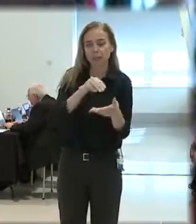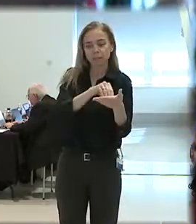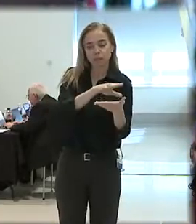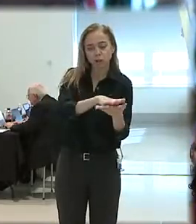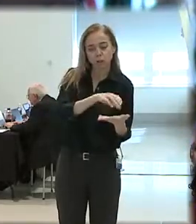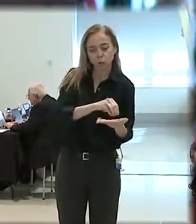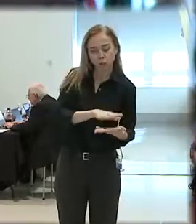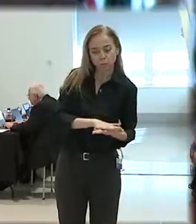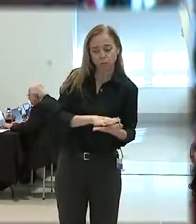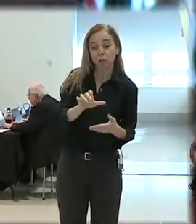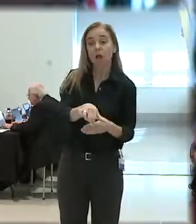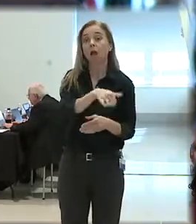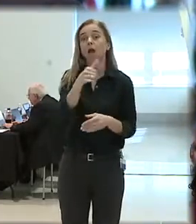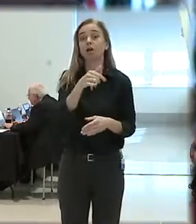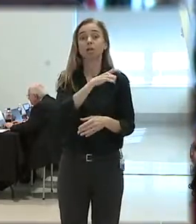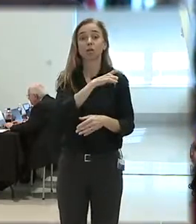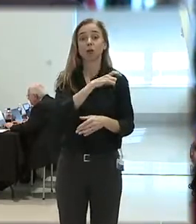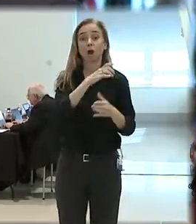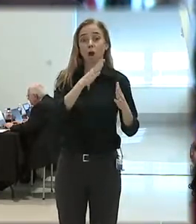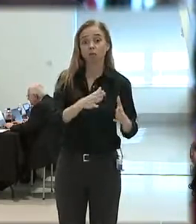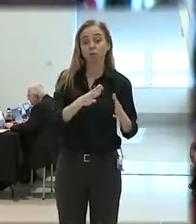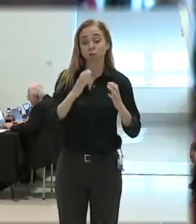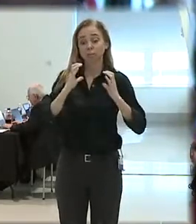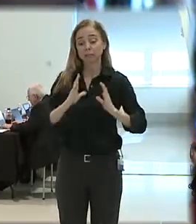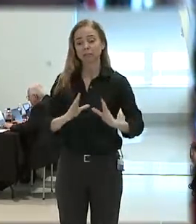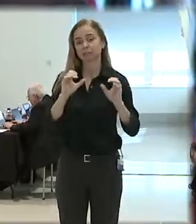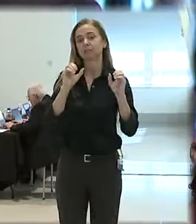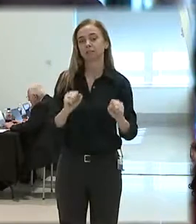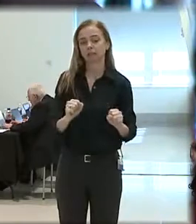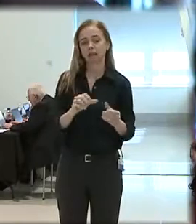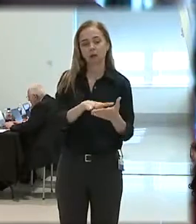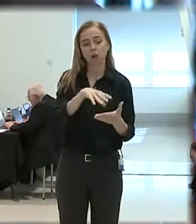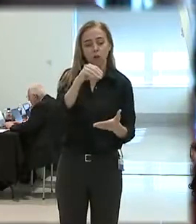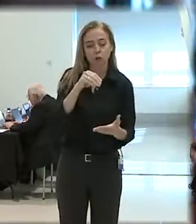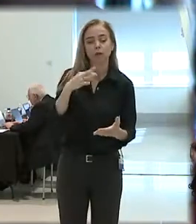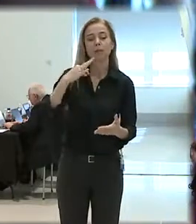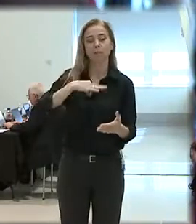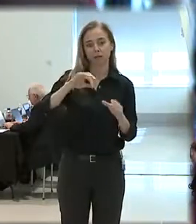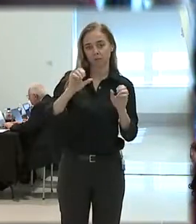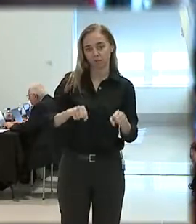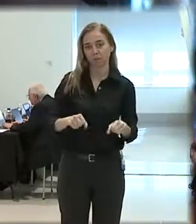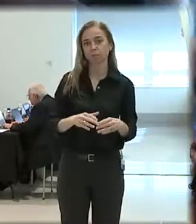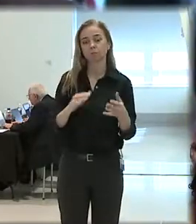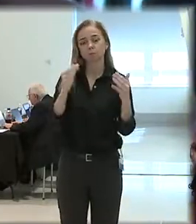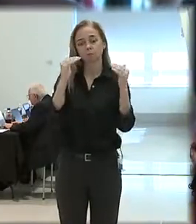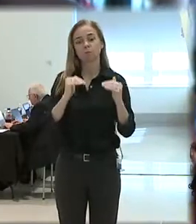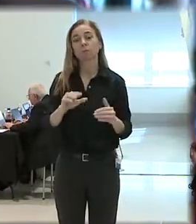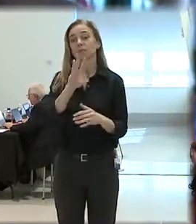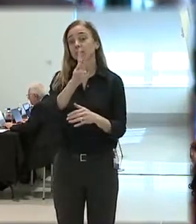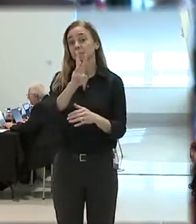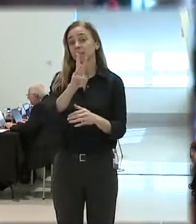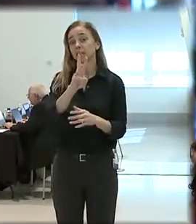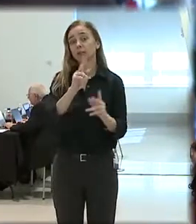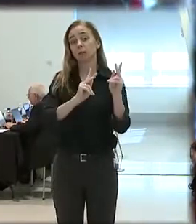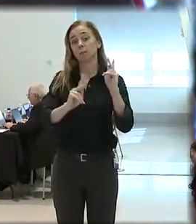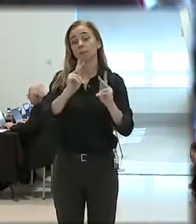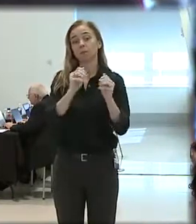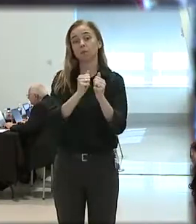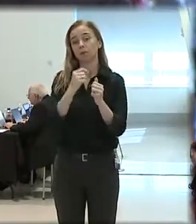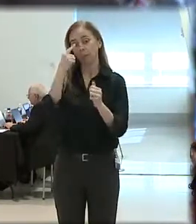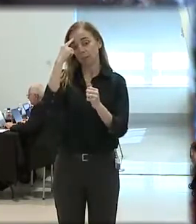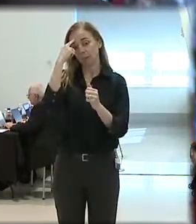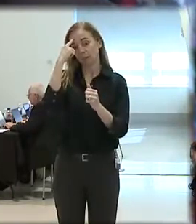that so that other officers and citizens can benefit. Number six, persons with mental illness.